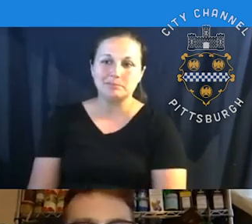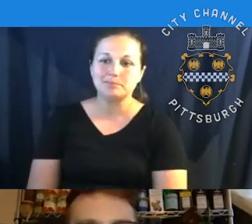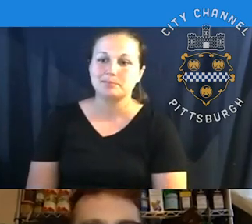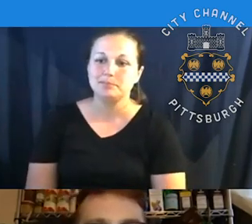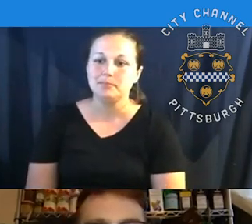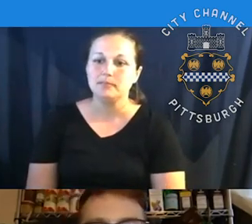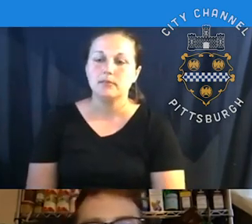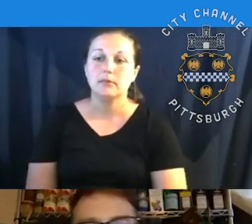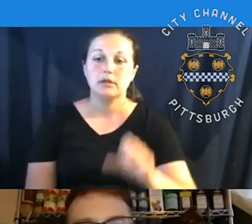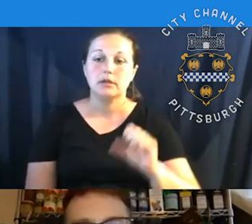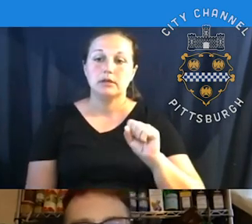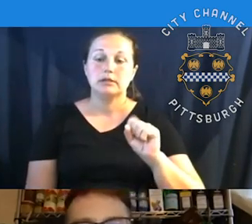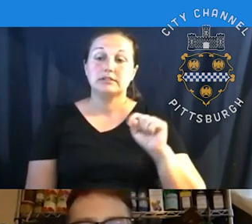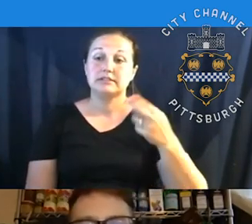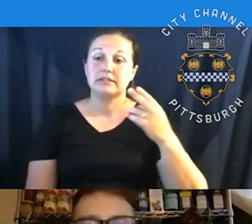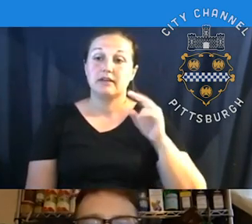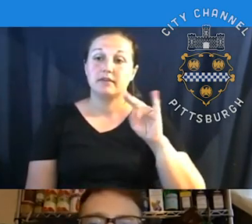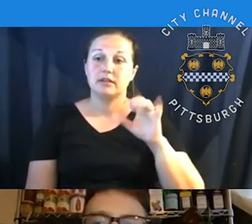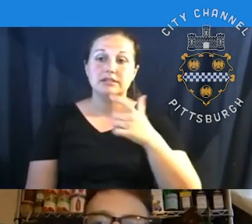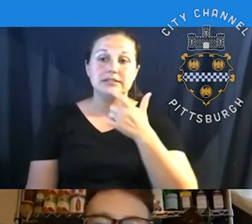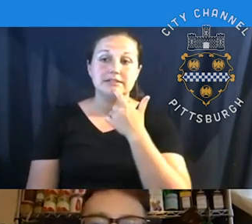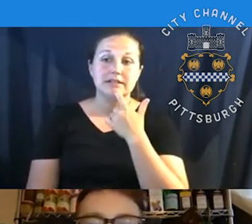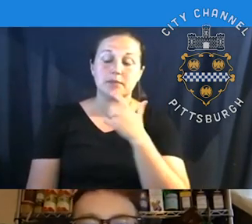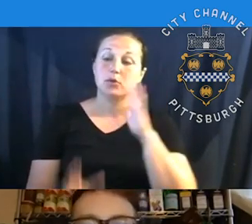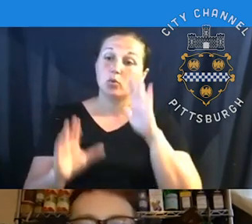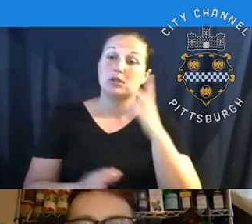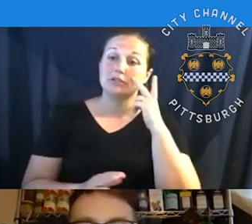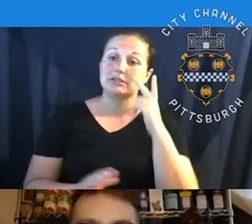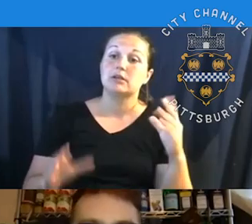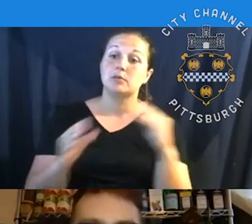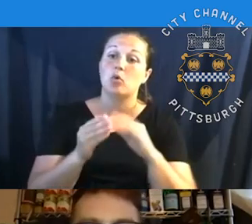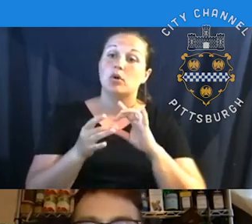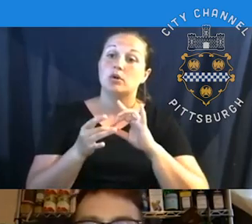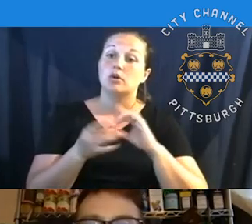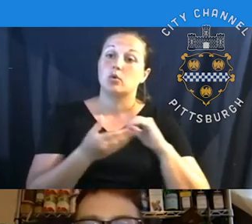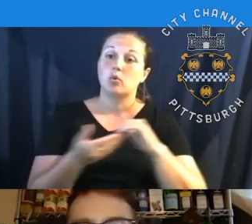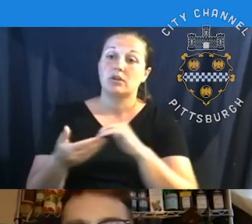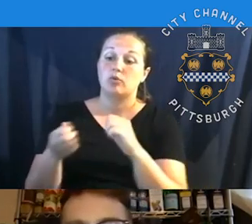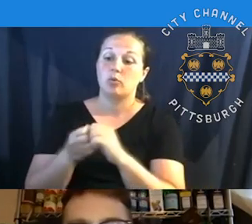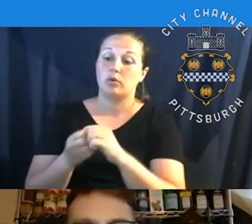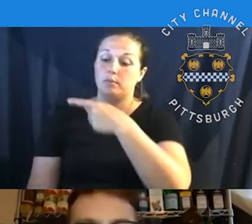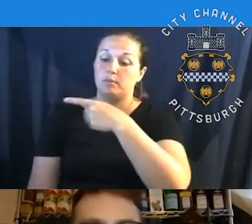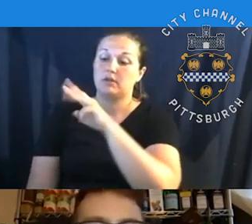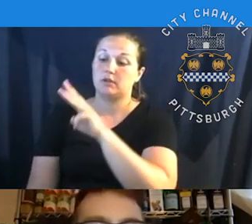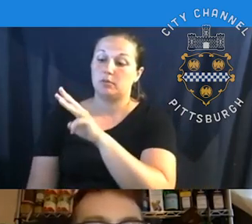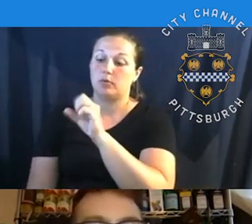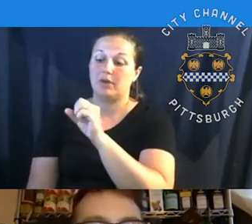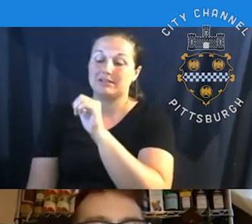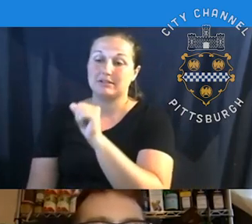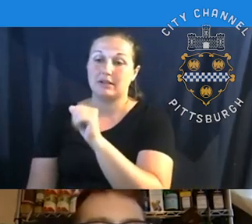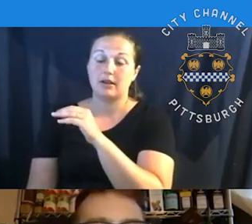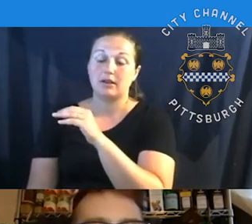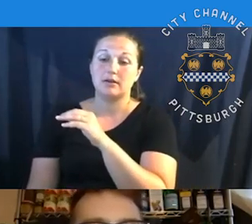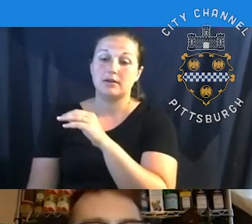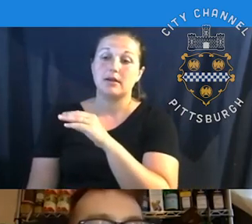Stephanie, um, noted that it would be great to see more coordination between PW, um, I'm assuming Public Works, PWSA, Pittsburgh Water and Sewer